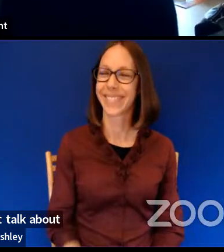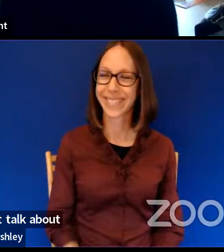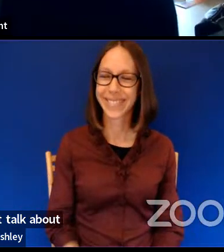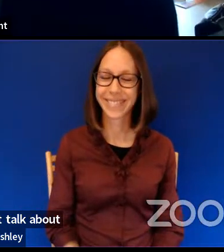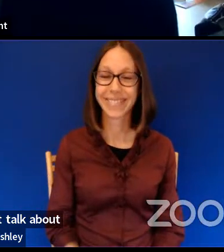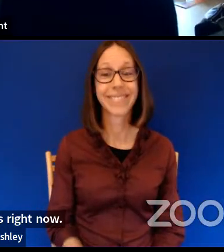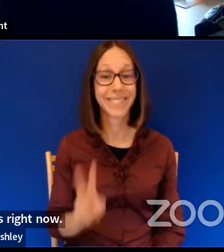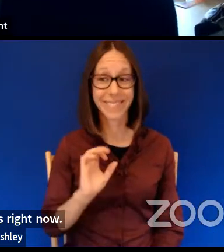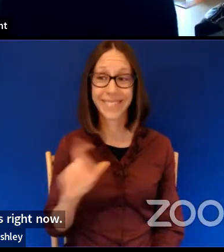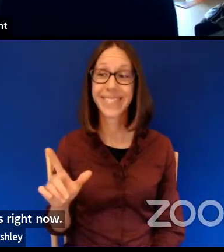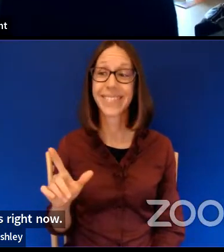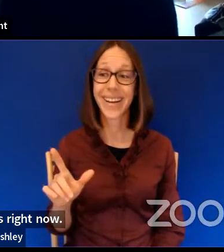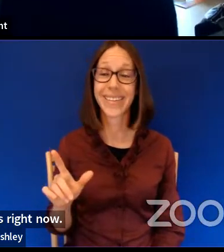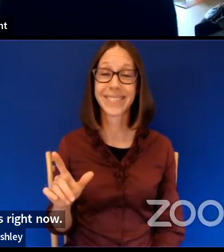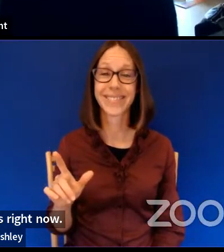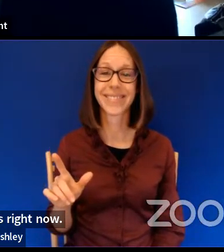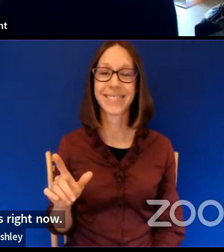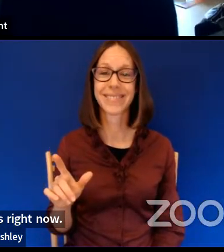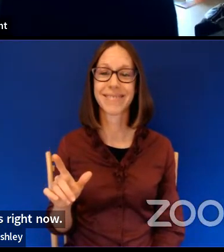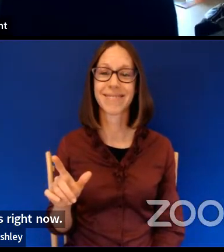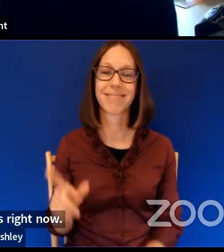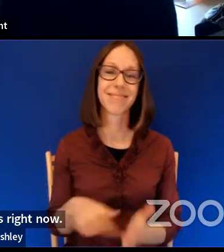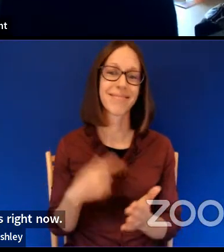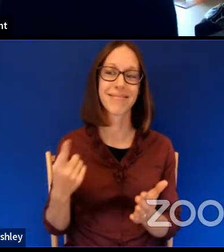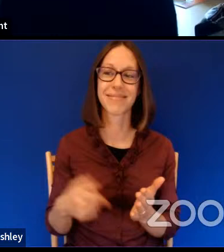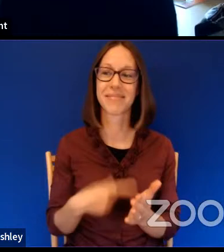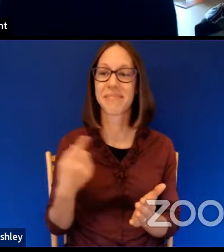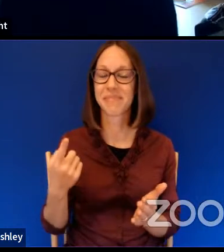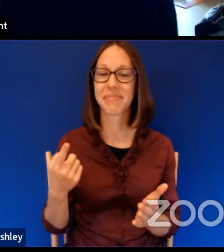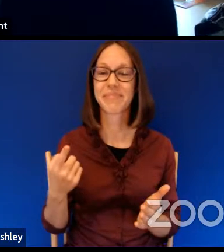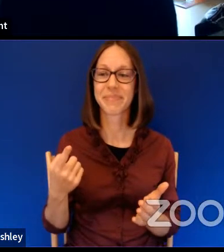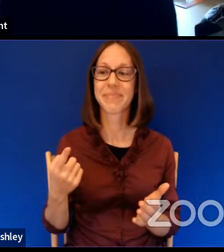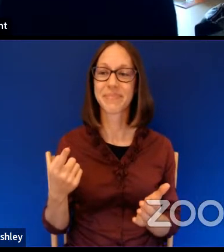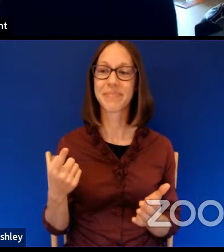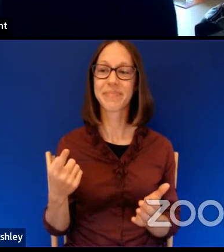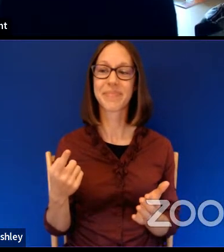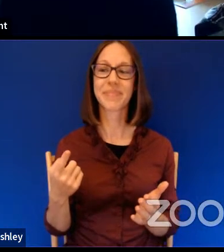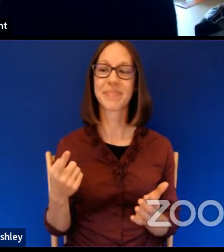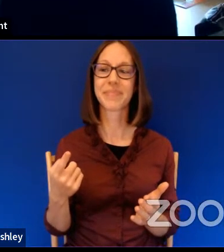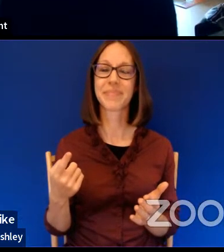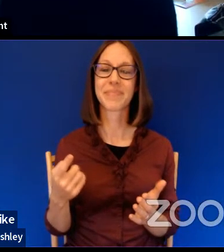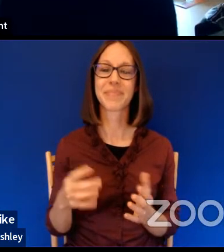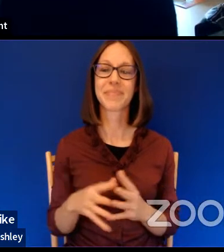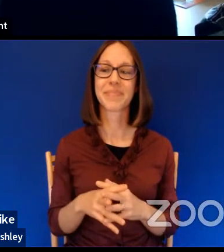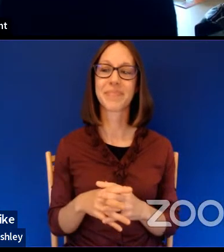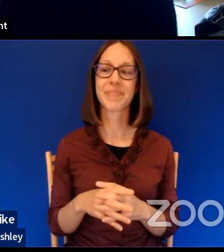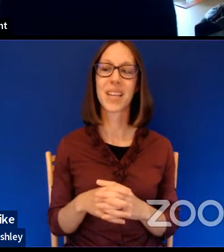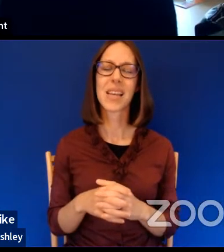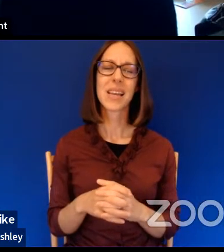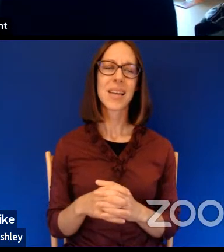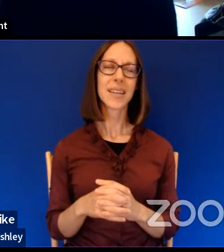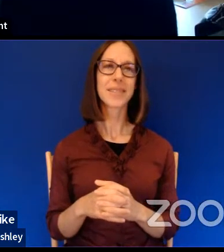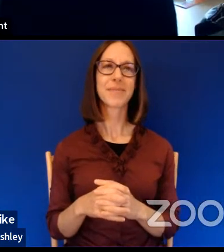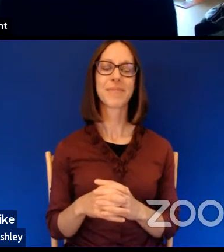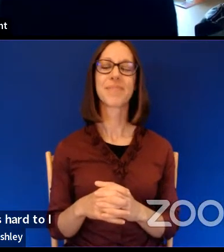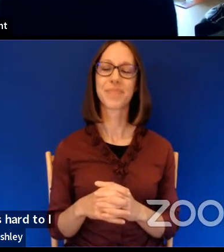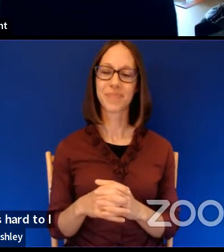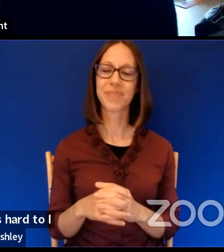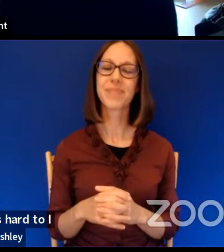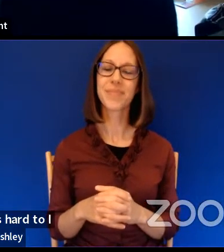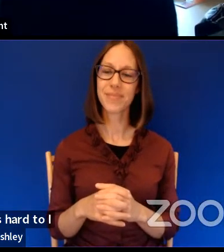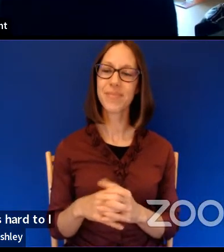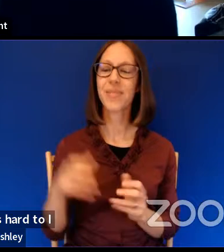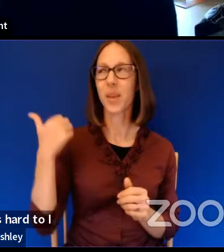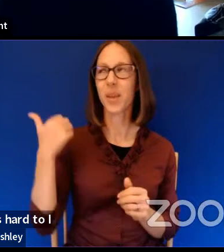well, I mean, sometimes you're, uh, like it, it's hard to, I remember trying to figure